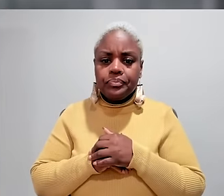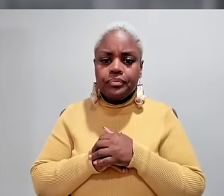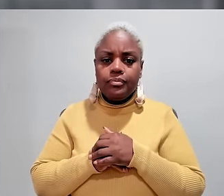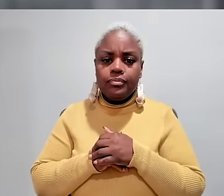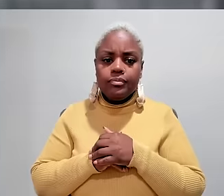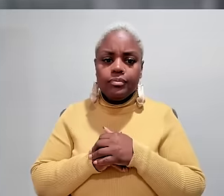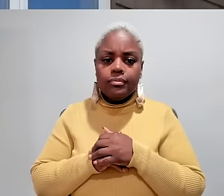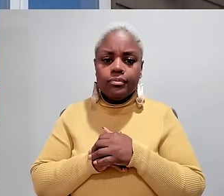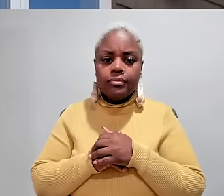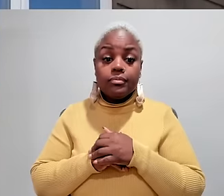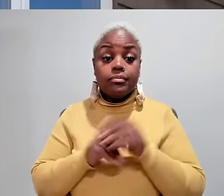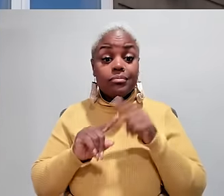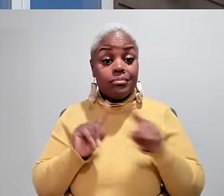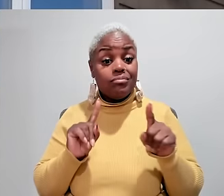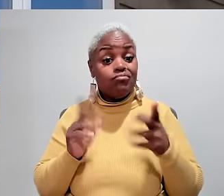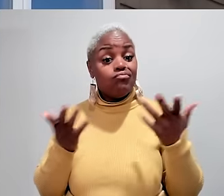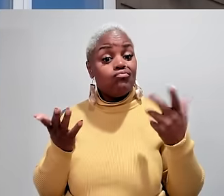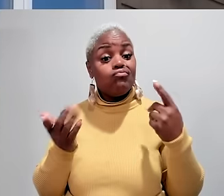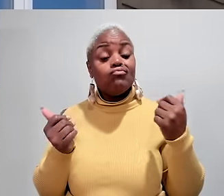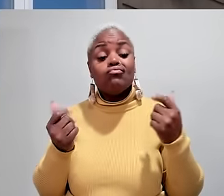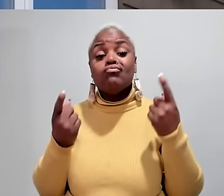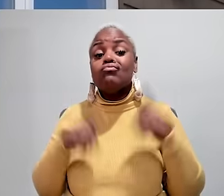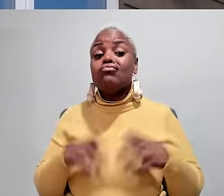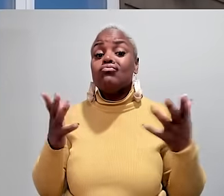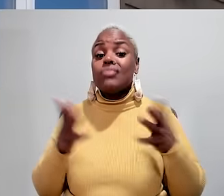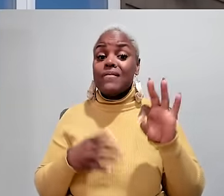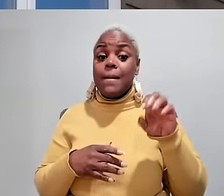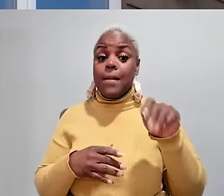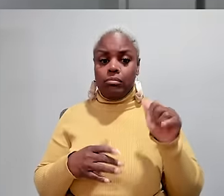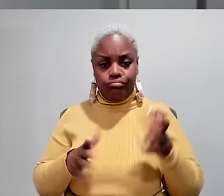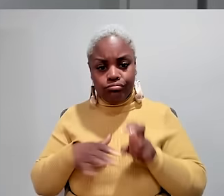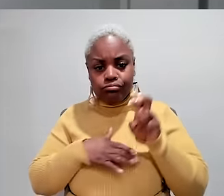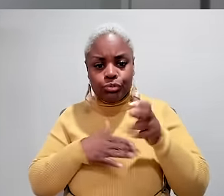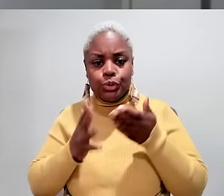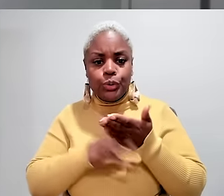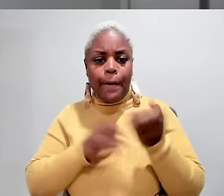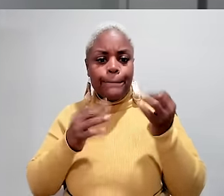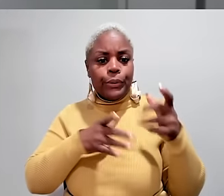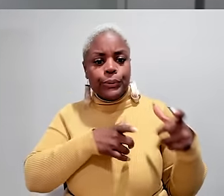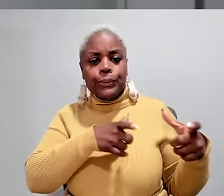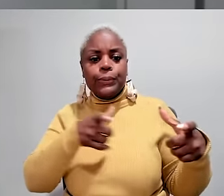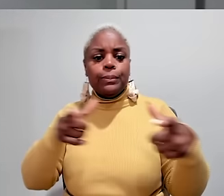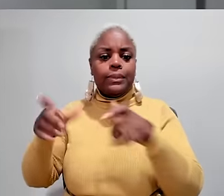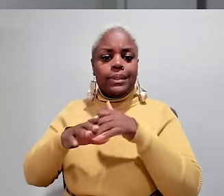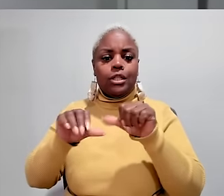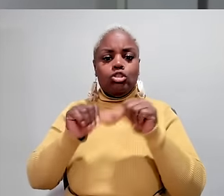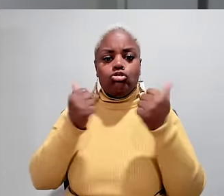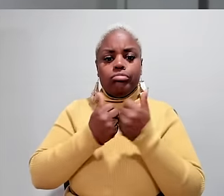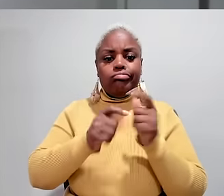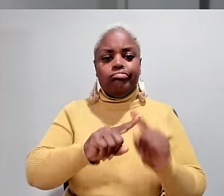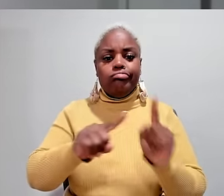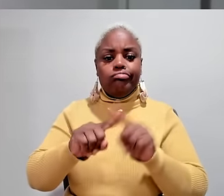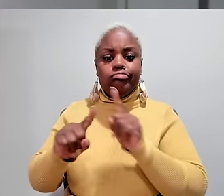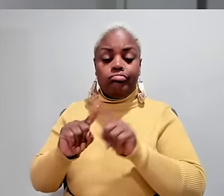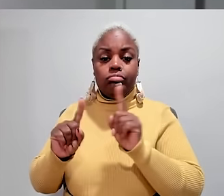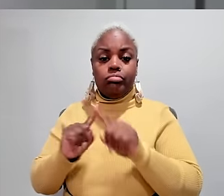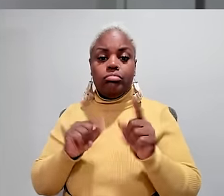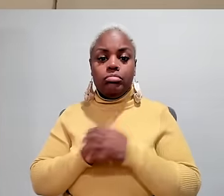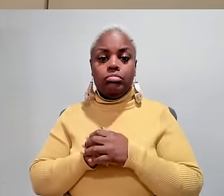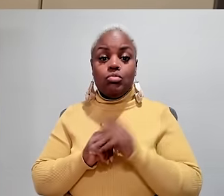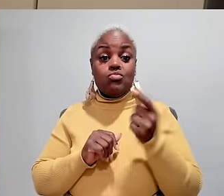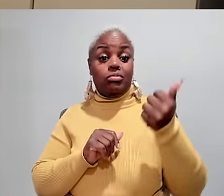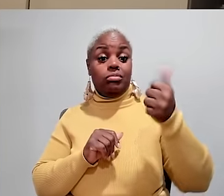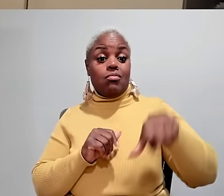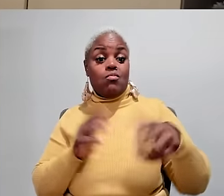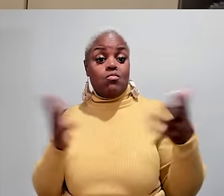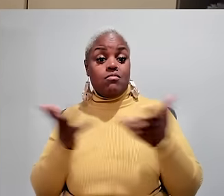down better plans. WOODRUFF, But criticism of FEMA persists. Lynn Bitzinger said she jumped through many hoops with